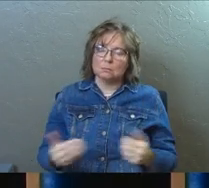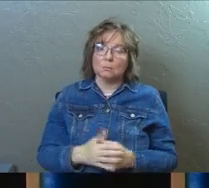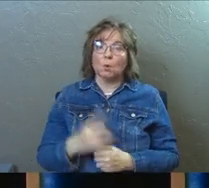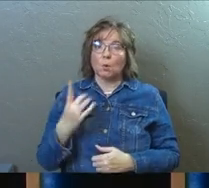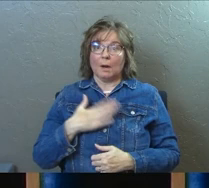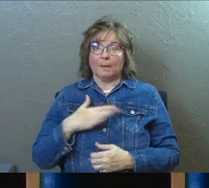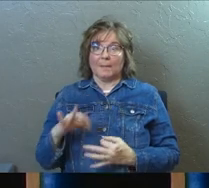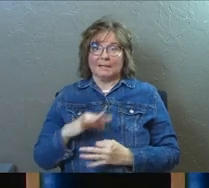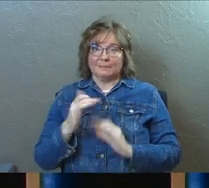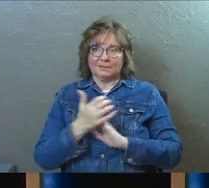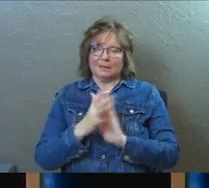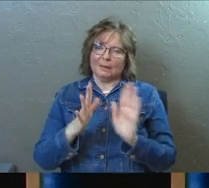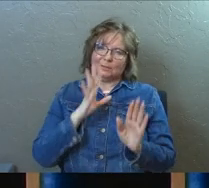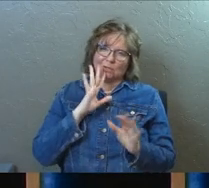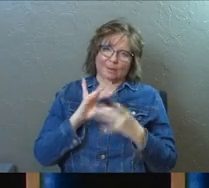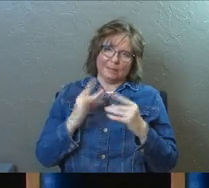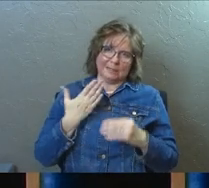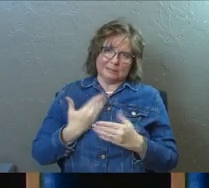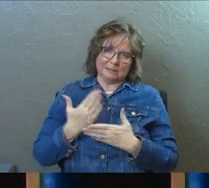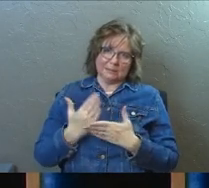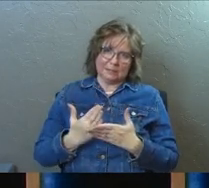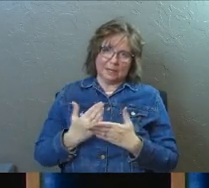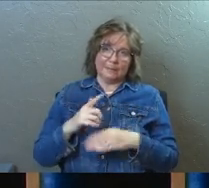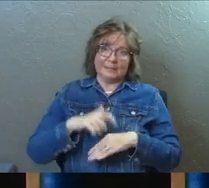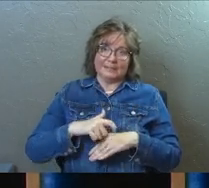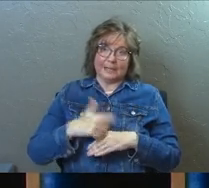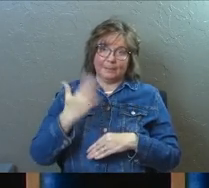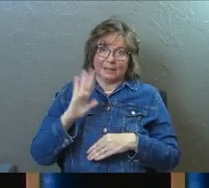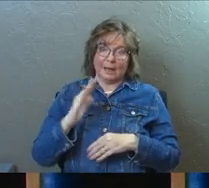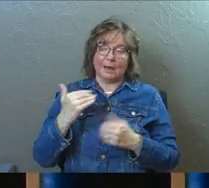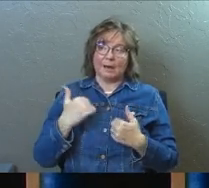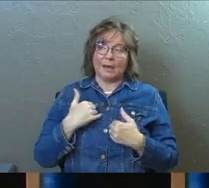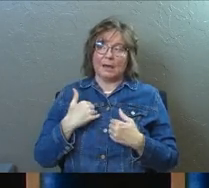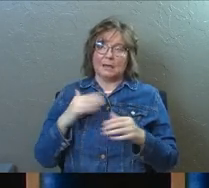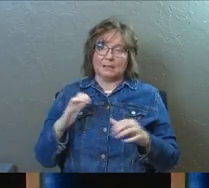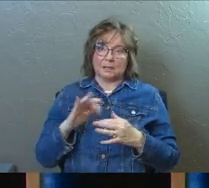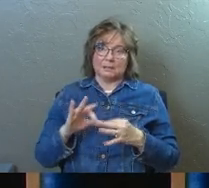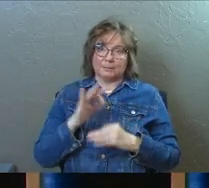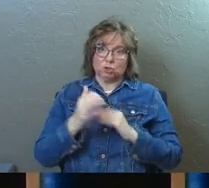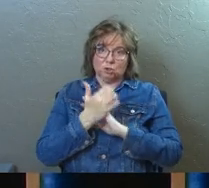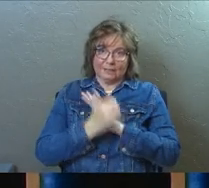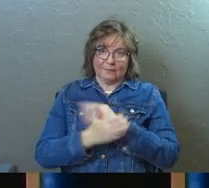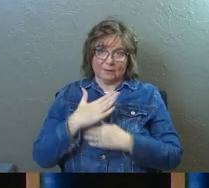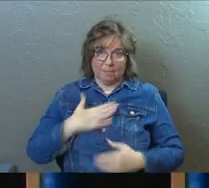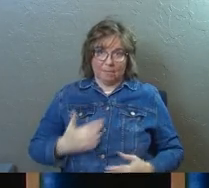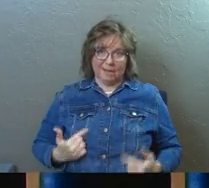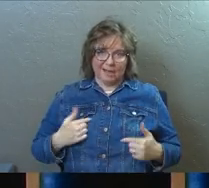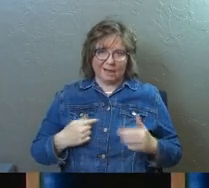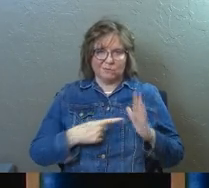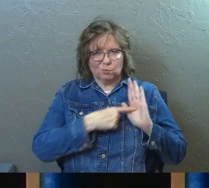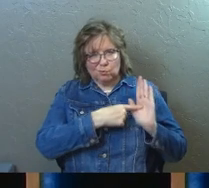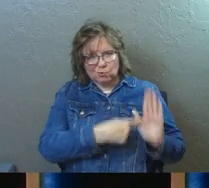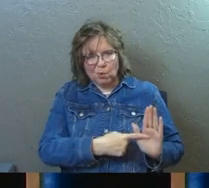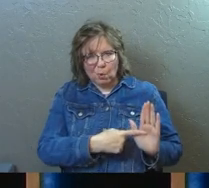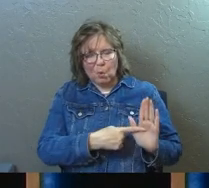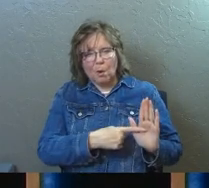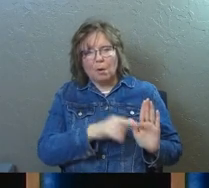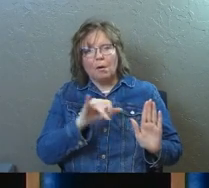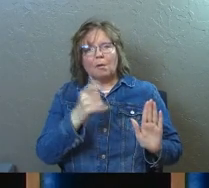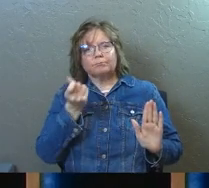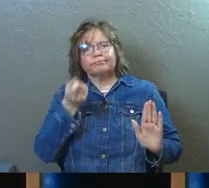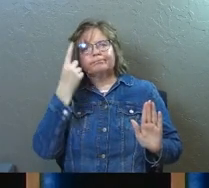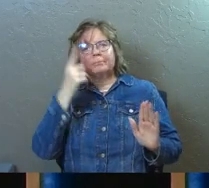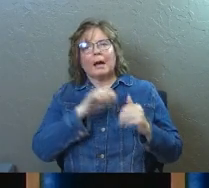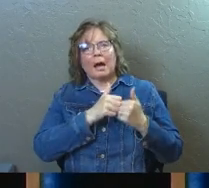One of my spiritual gifts, I'm going to talk to you about some of the times that God has done spiritual gifts in my life so that you'll be able to